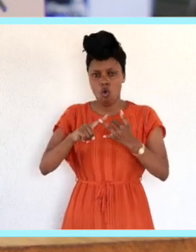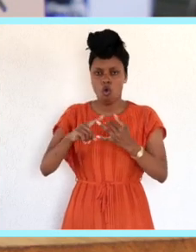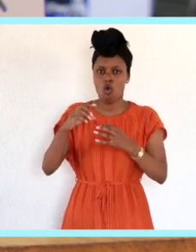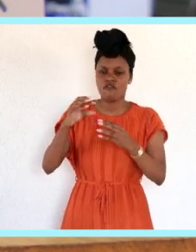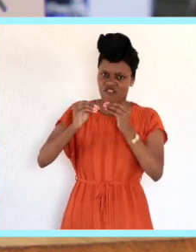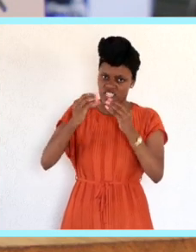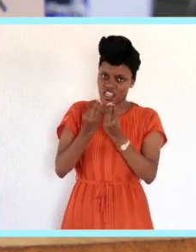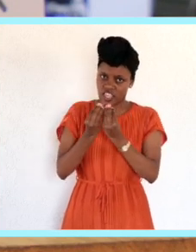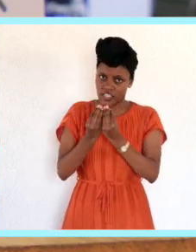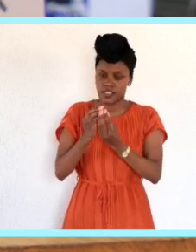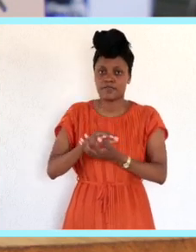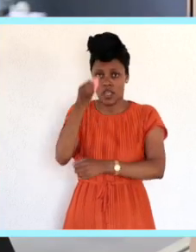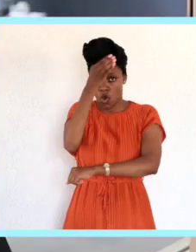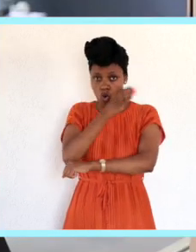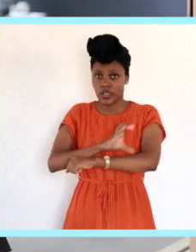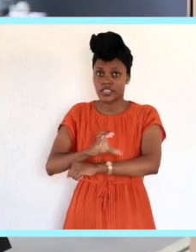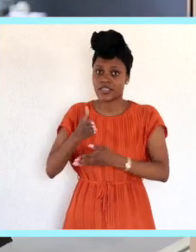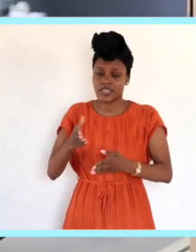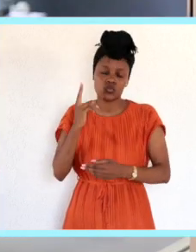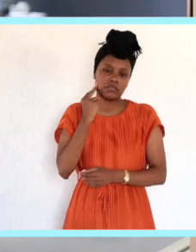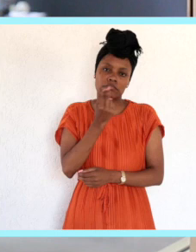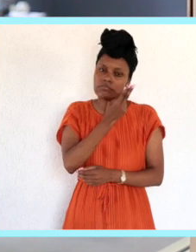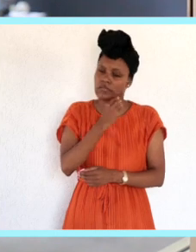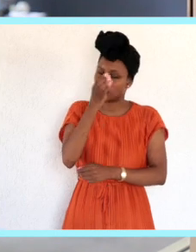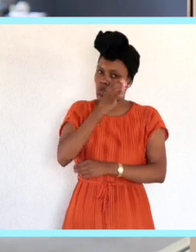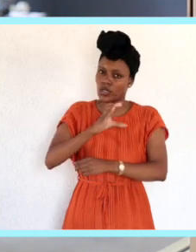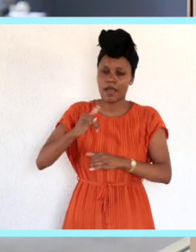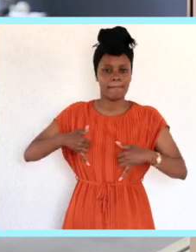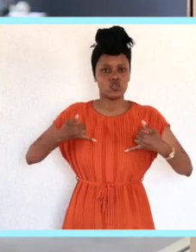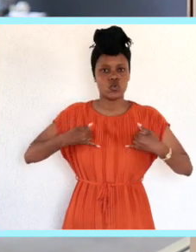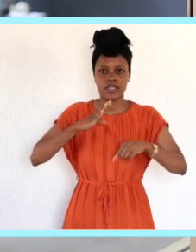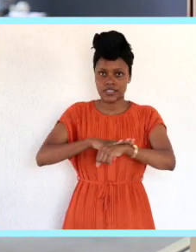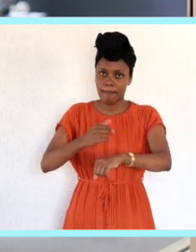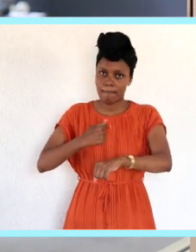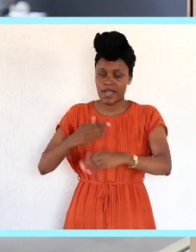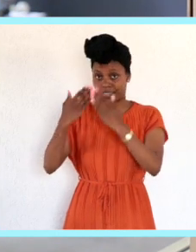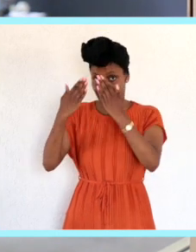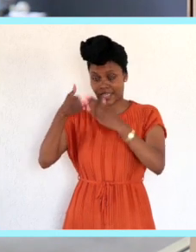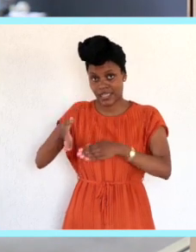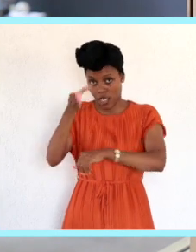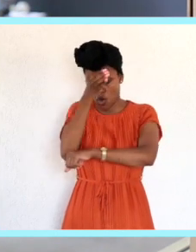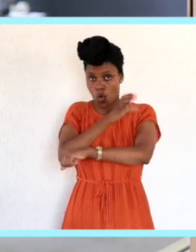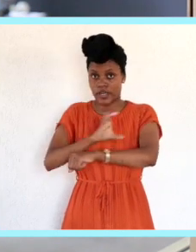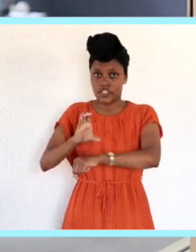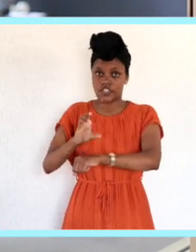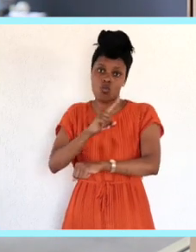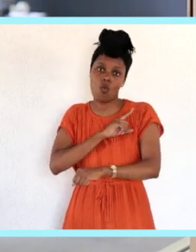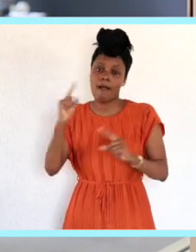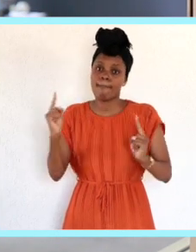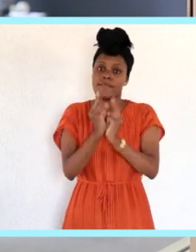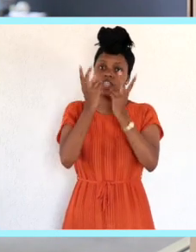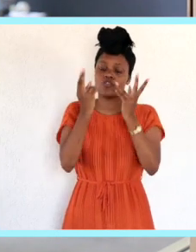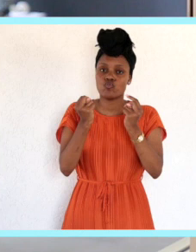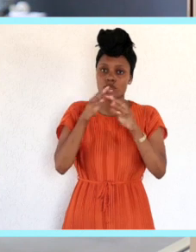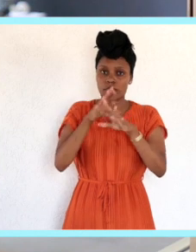manufacturing, automotive industries. Citibank College is really a really nice college. I'm really enjoying my time studying at Citibank because